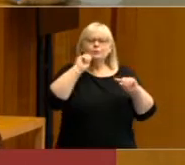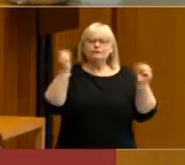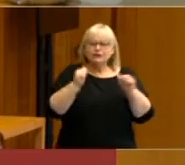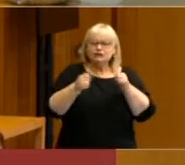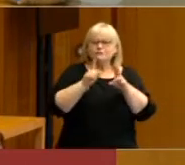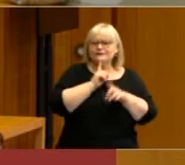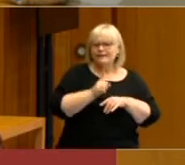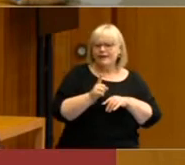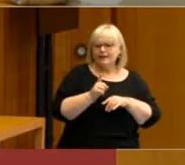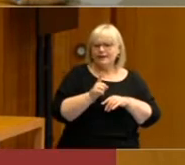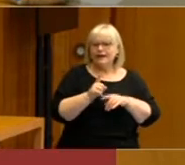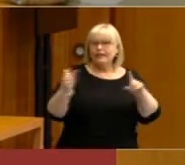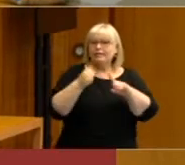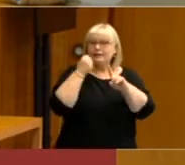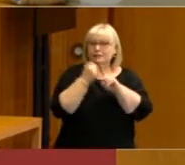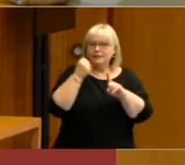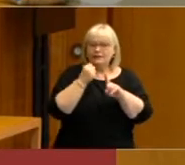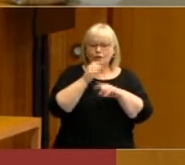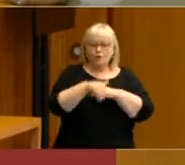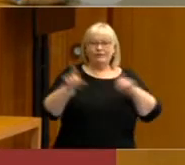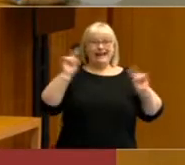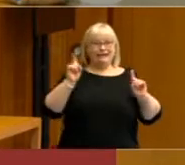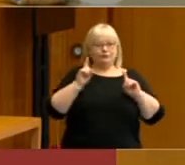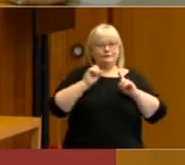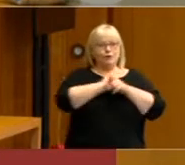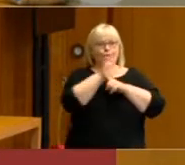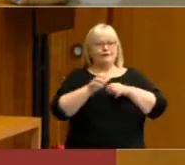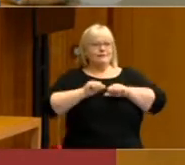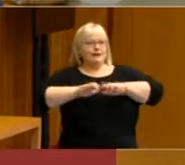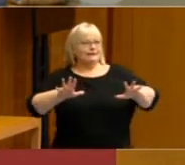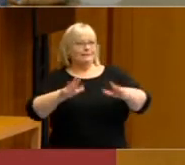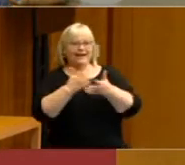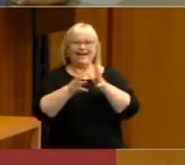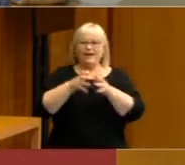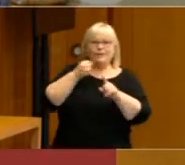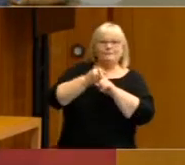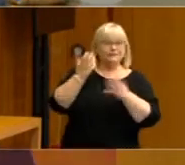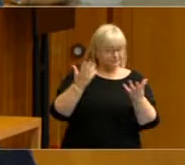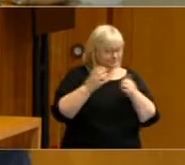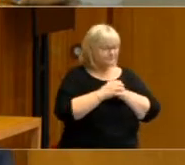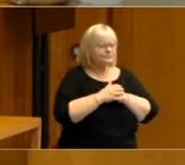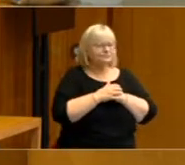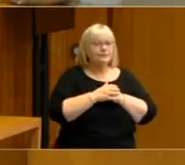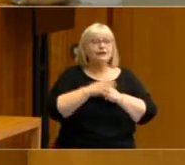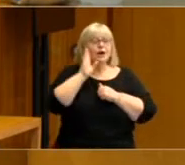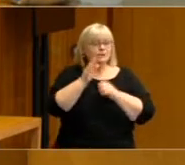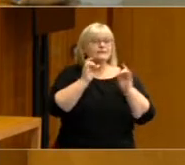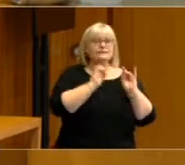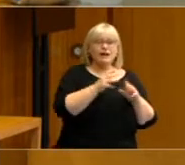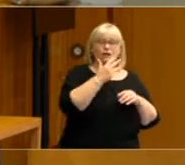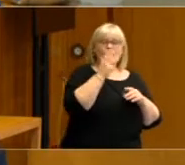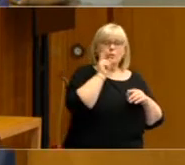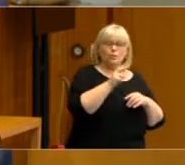by looking at the impact of the current pandemic. So just before I look at the 2019